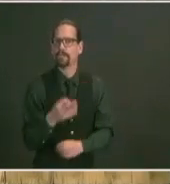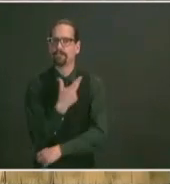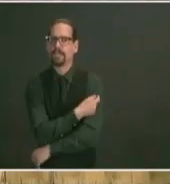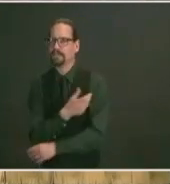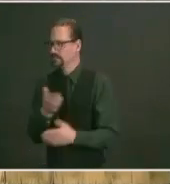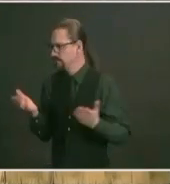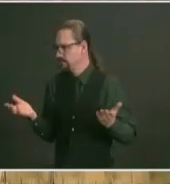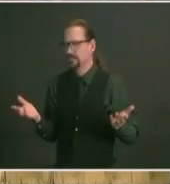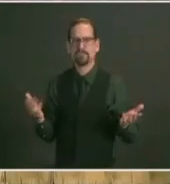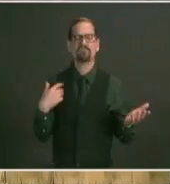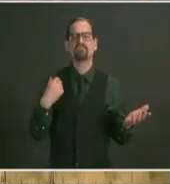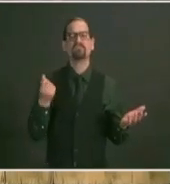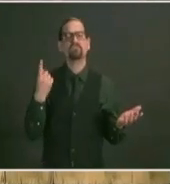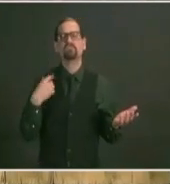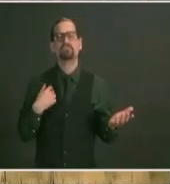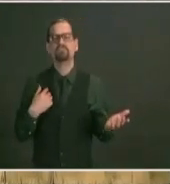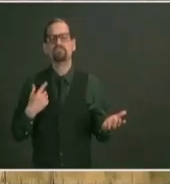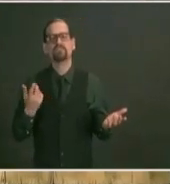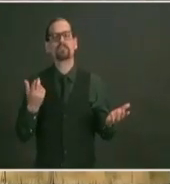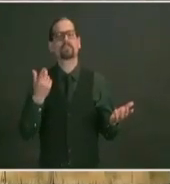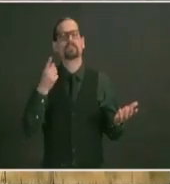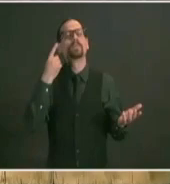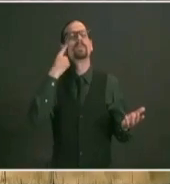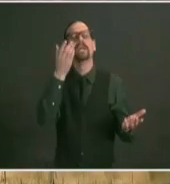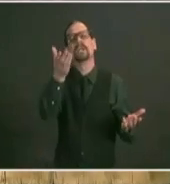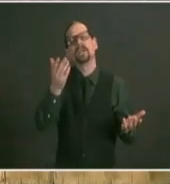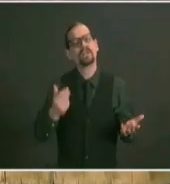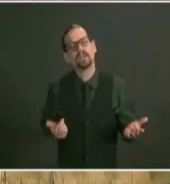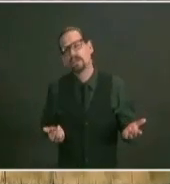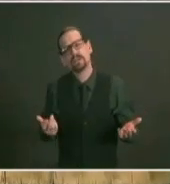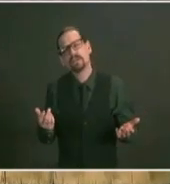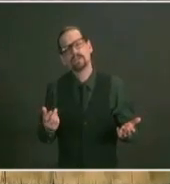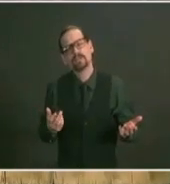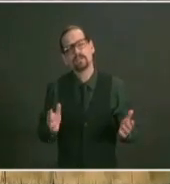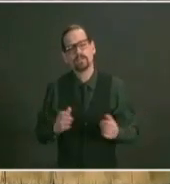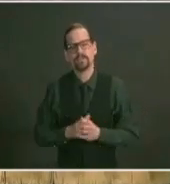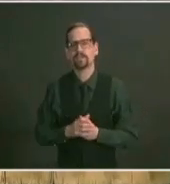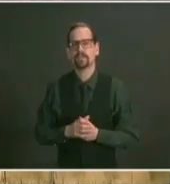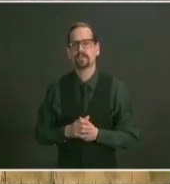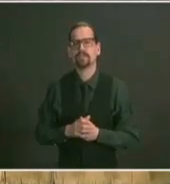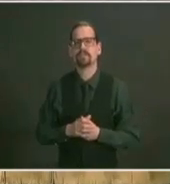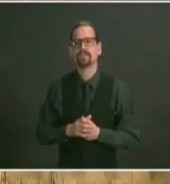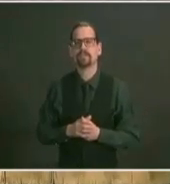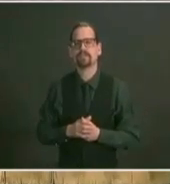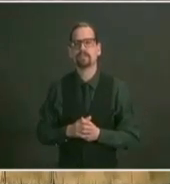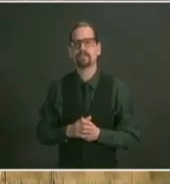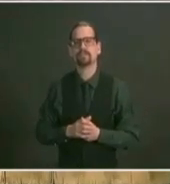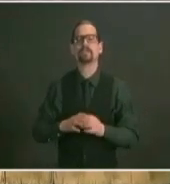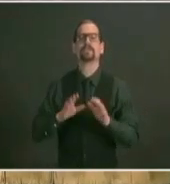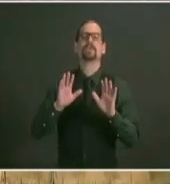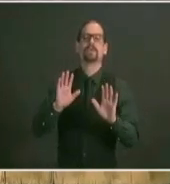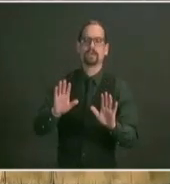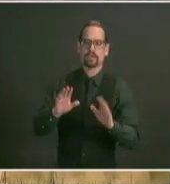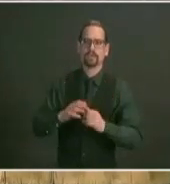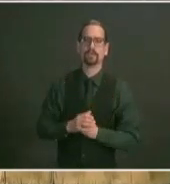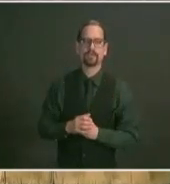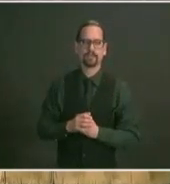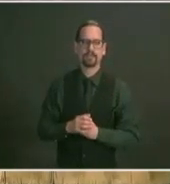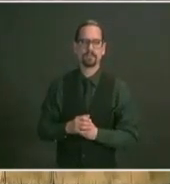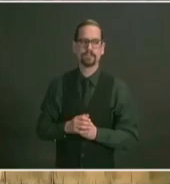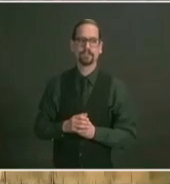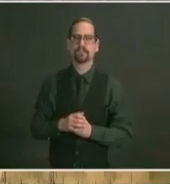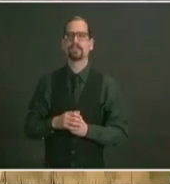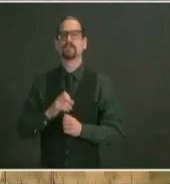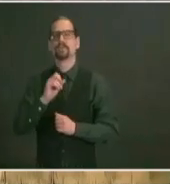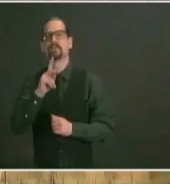dose what's the mindset yeah i think the big thing for us is to continue to sustain you know that nation-leading rate